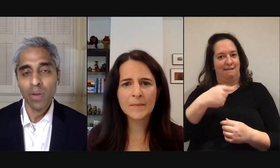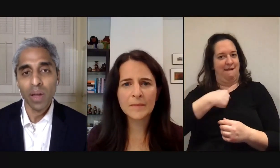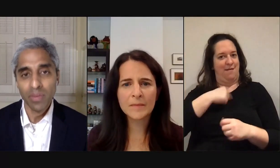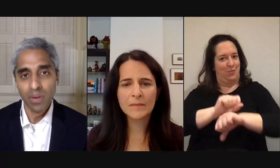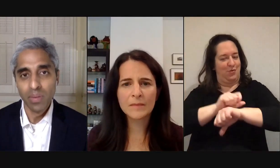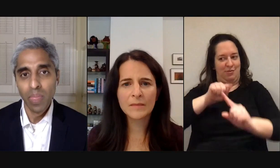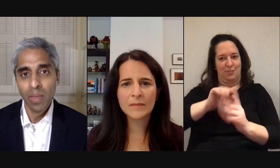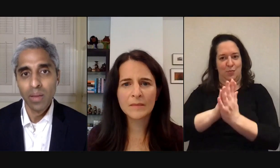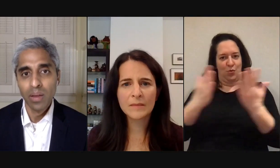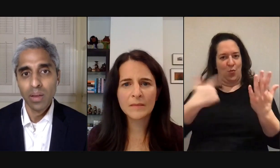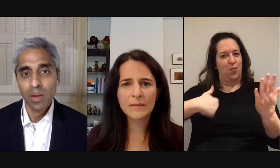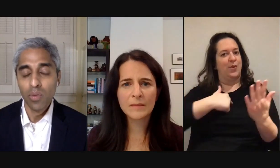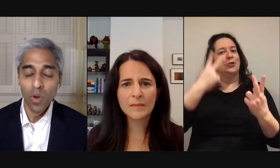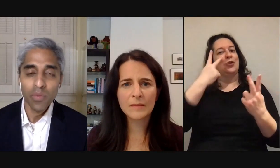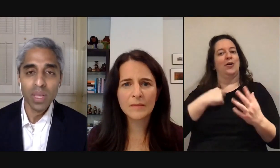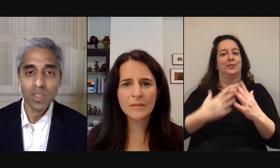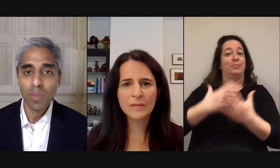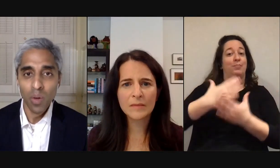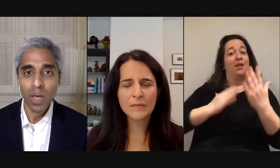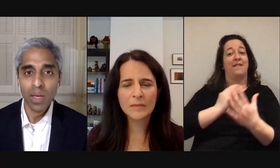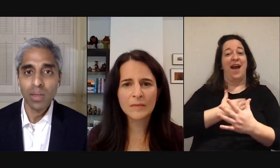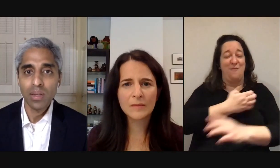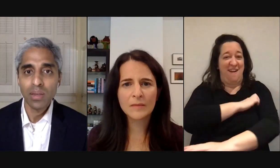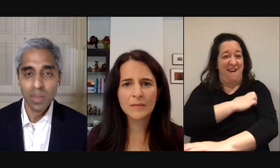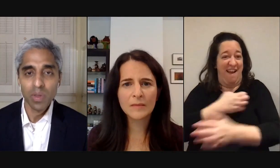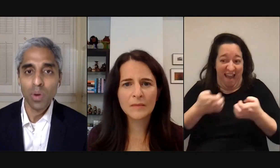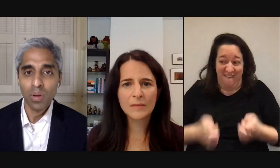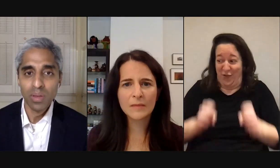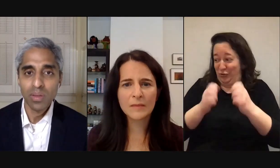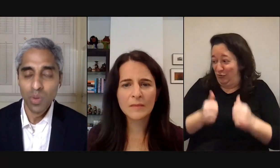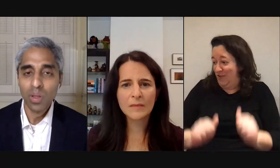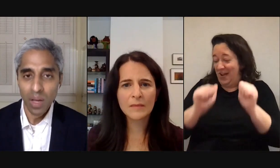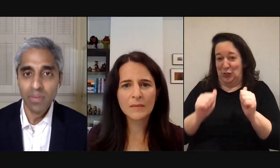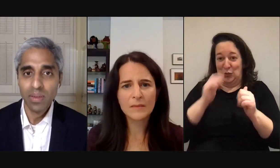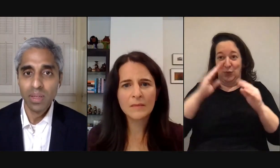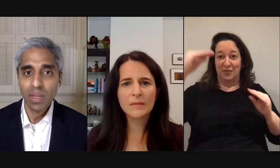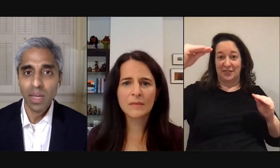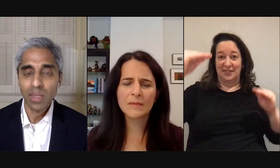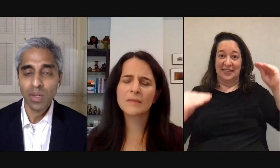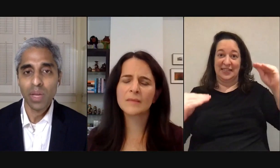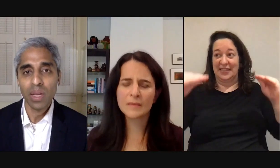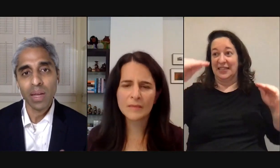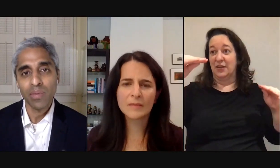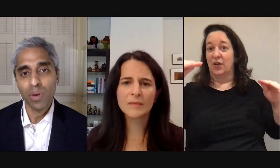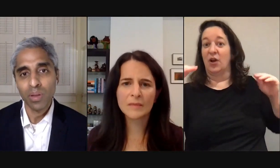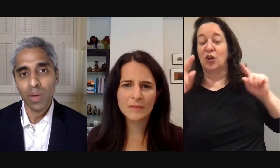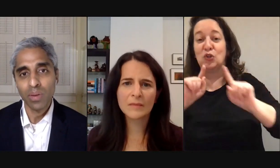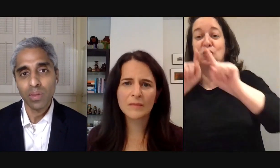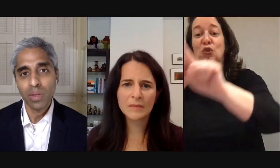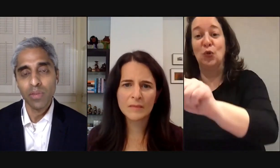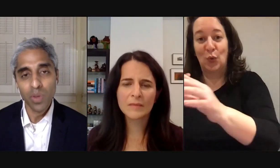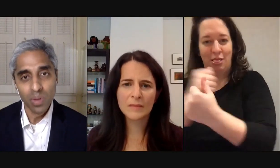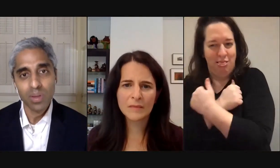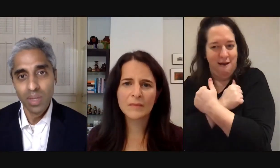part of our effort hope to hopefully in a small way tip the world toward love and to create a kind of world